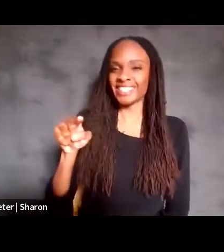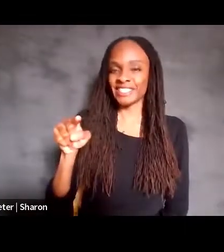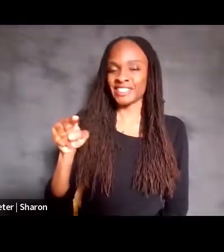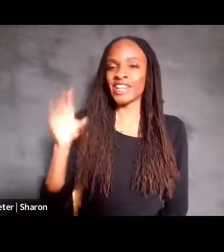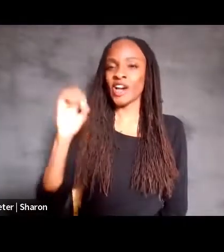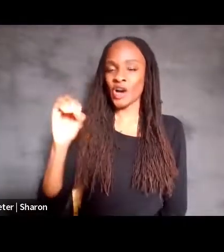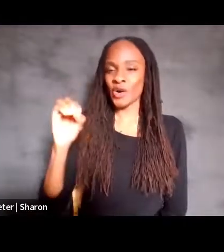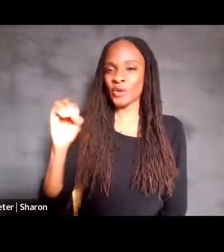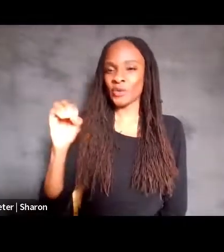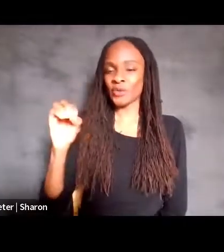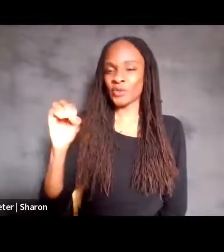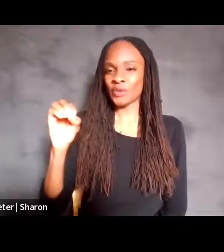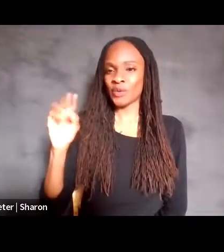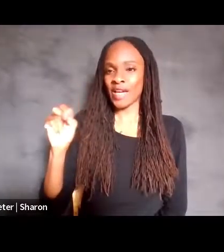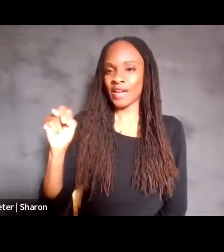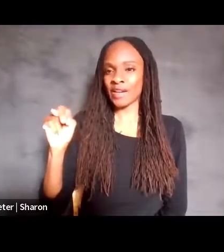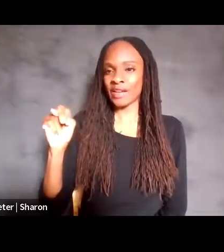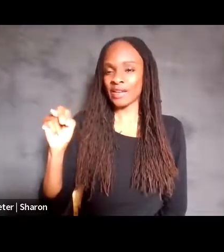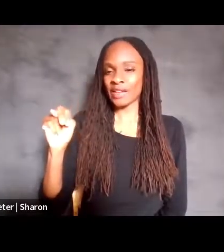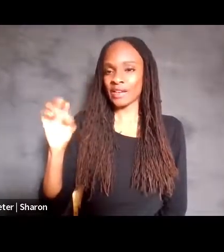O-N-O.